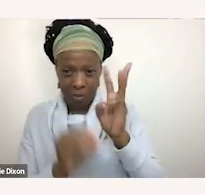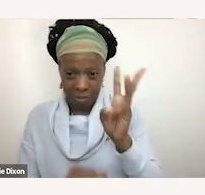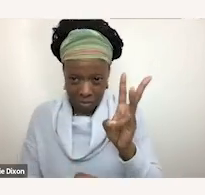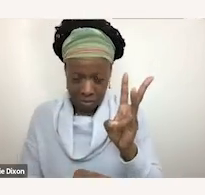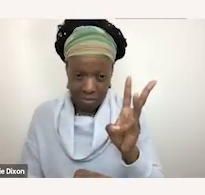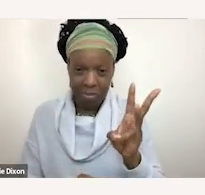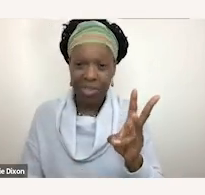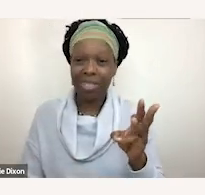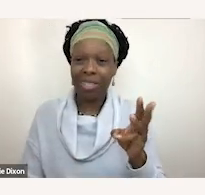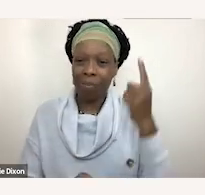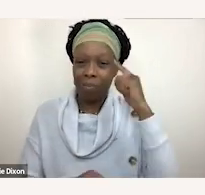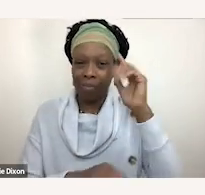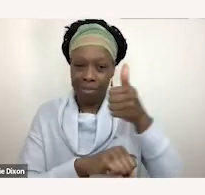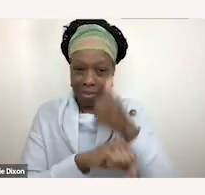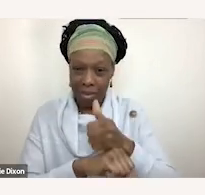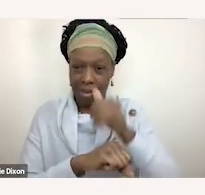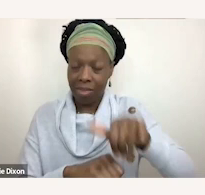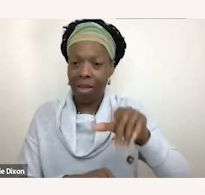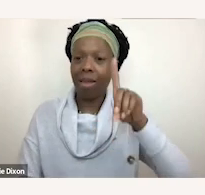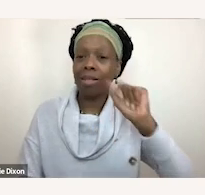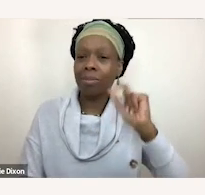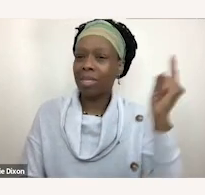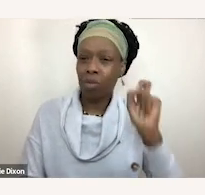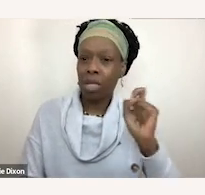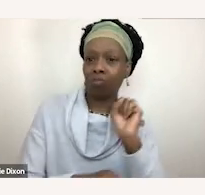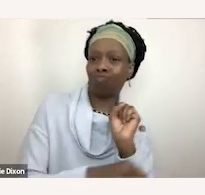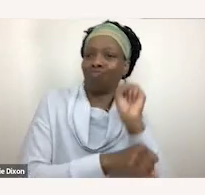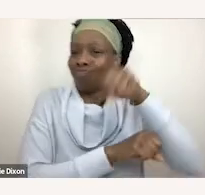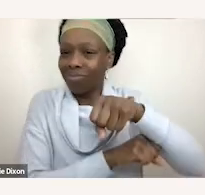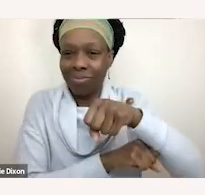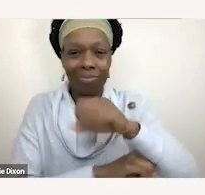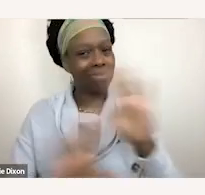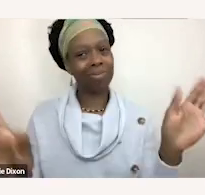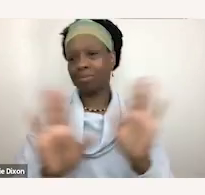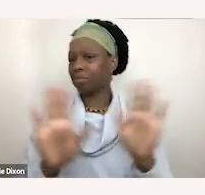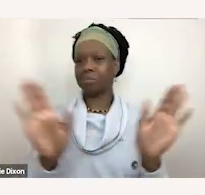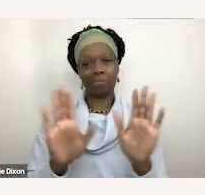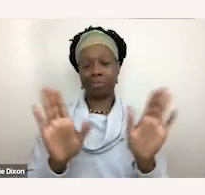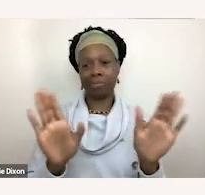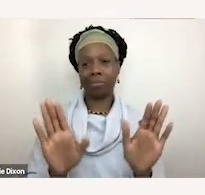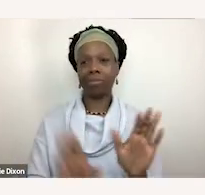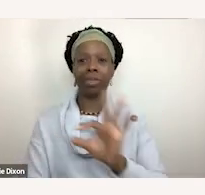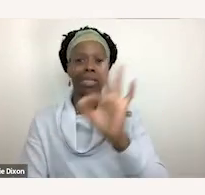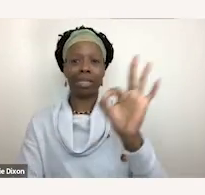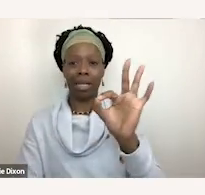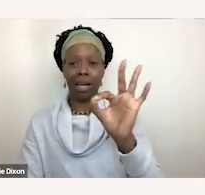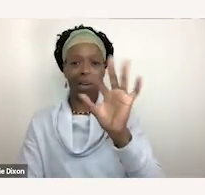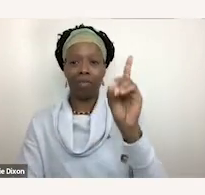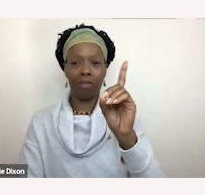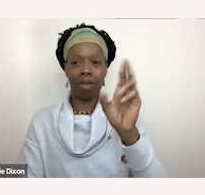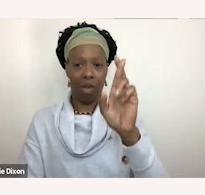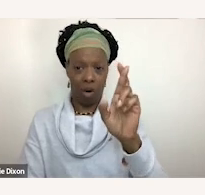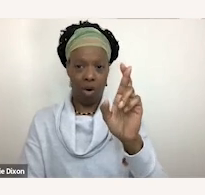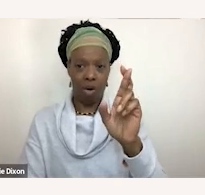notion of a disability as something to overcome. FDR is probably our